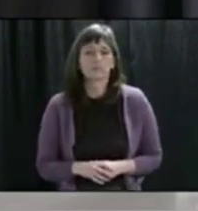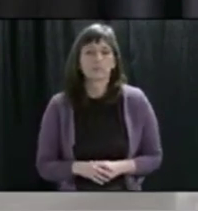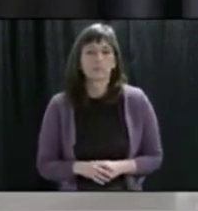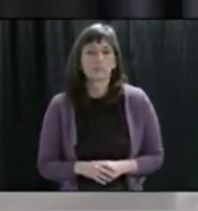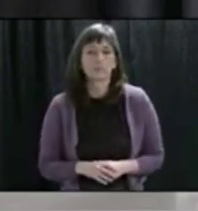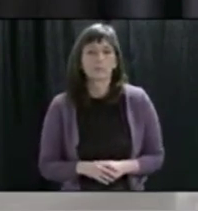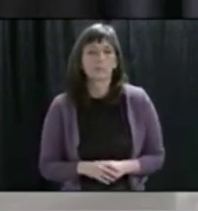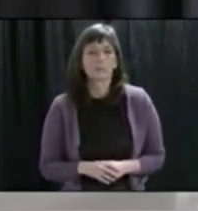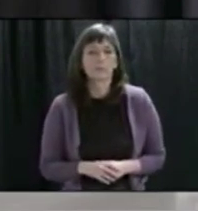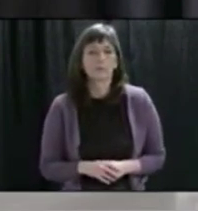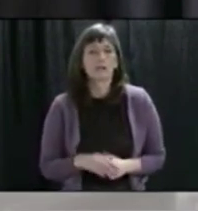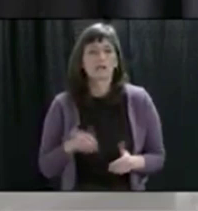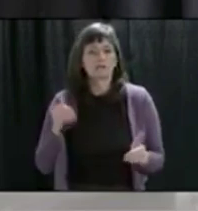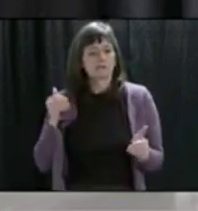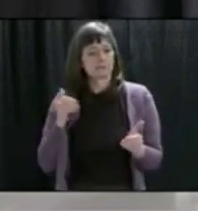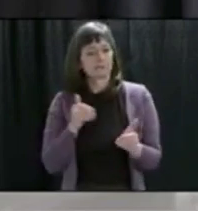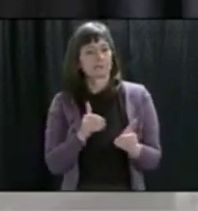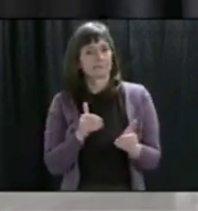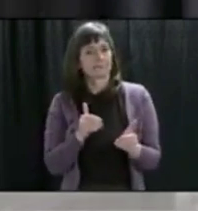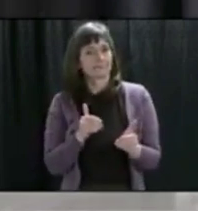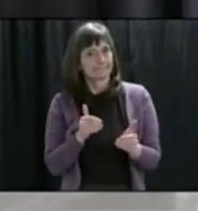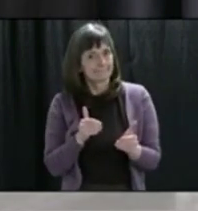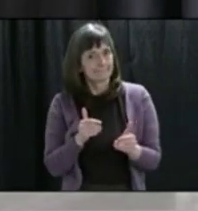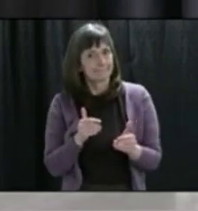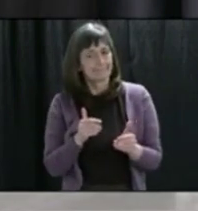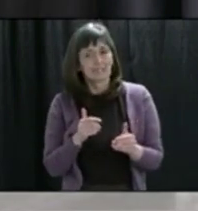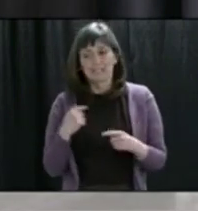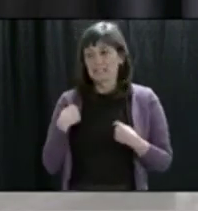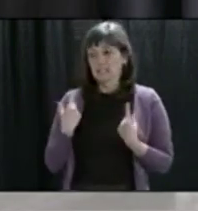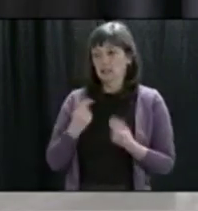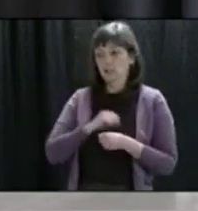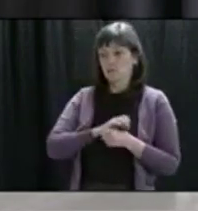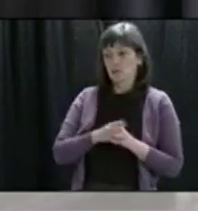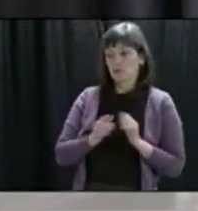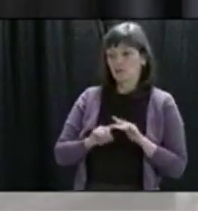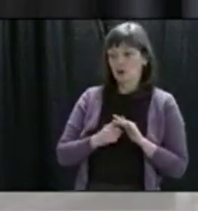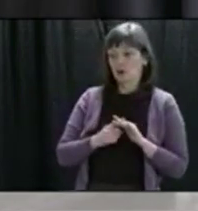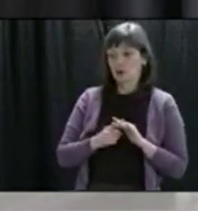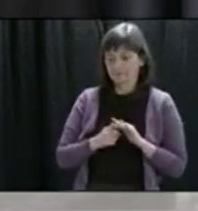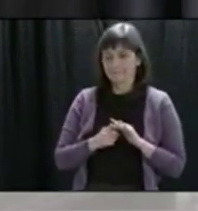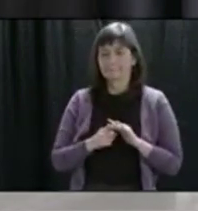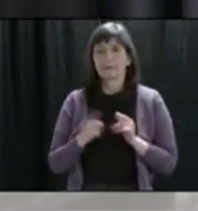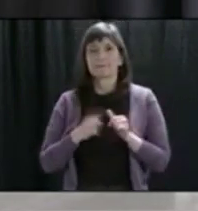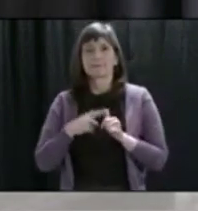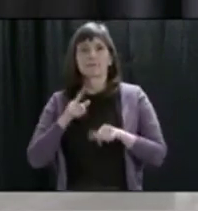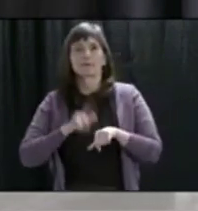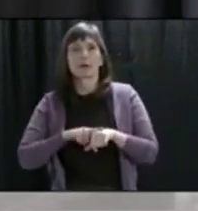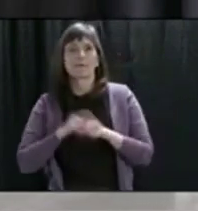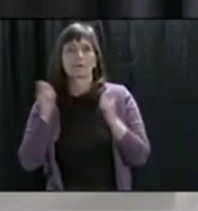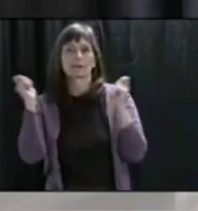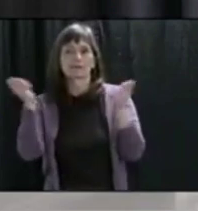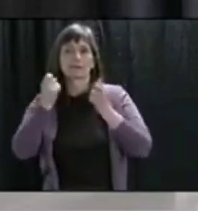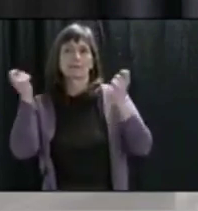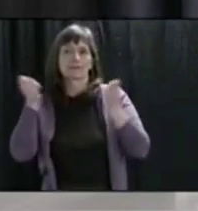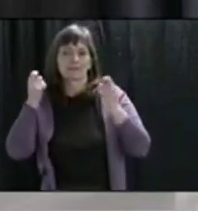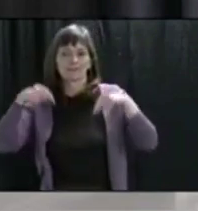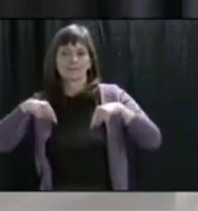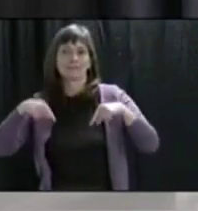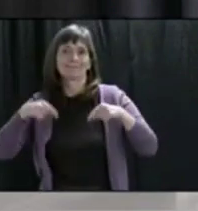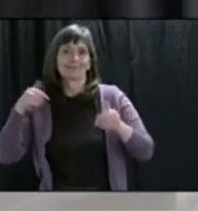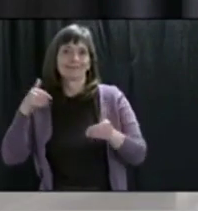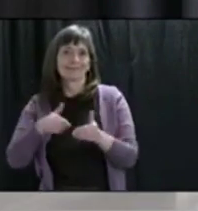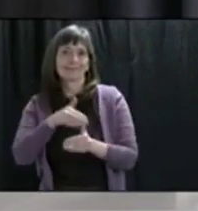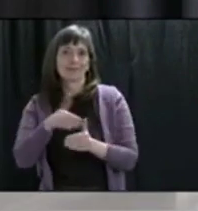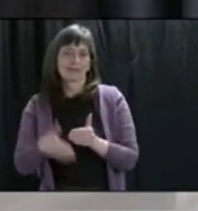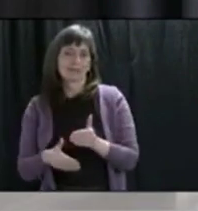We are coming up to the first major holiday of the year. Easter is a special time, both for people